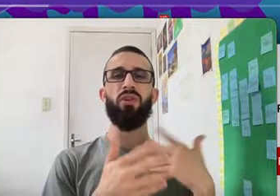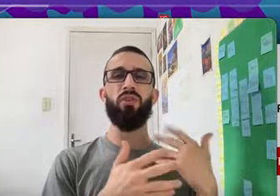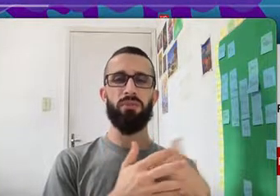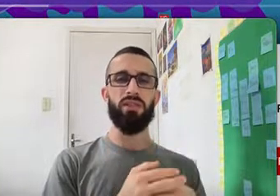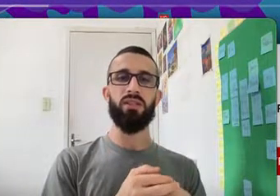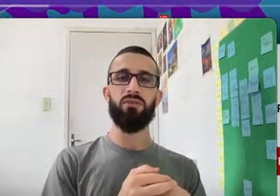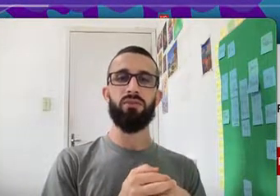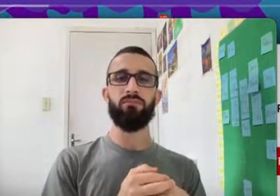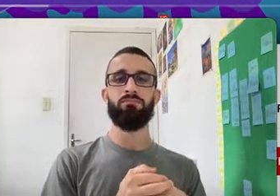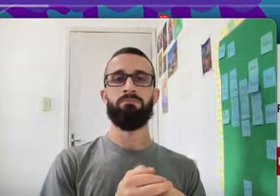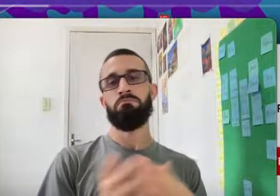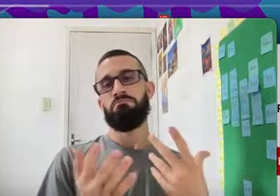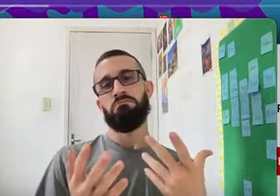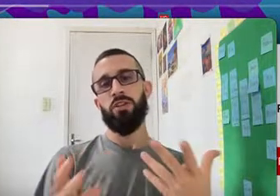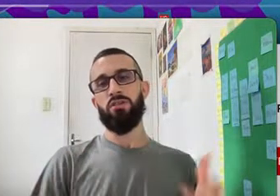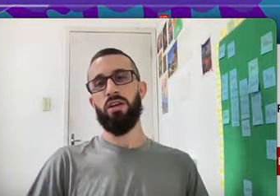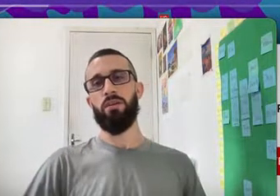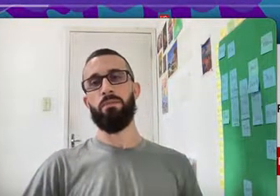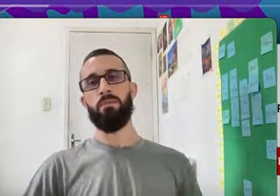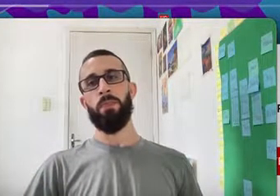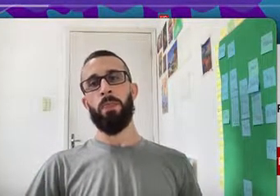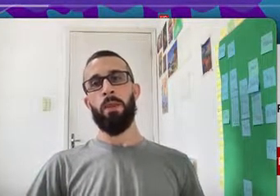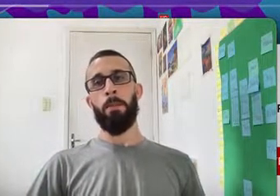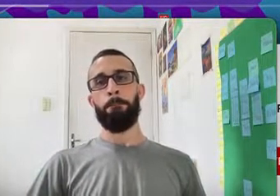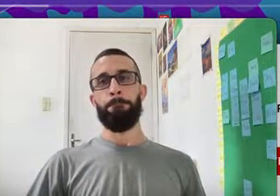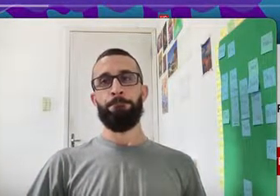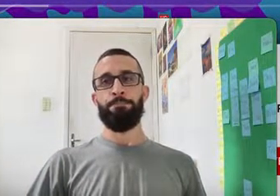Festa Porque Eu Estou Economizando So Yeah